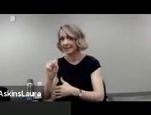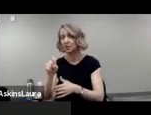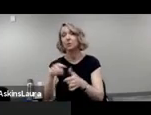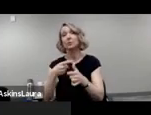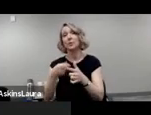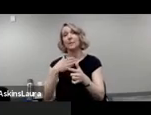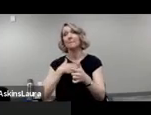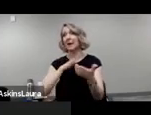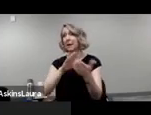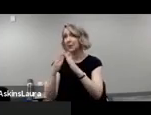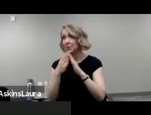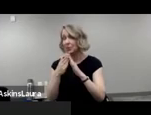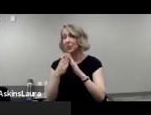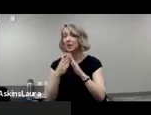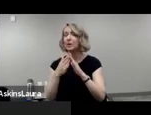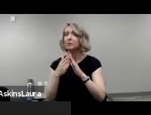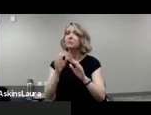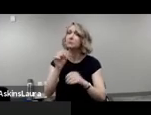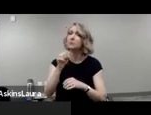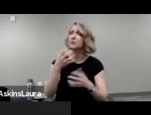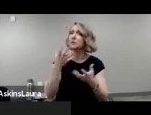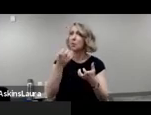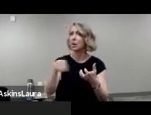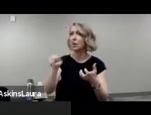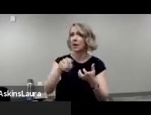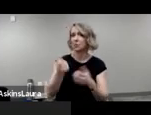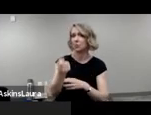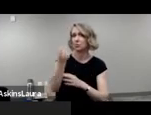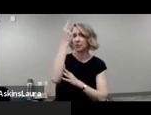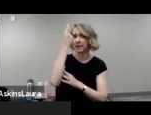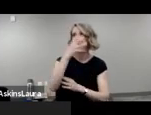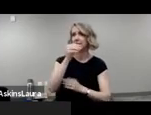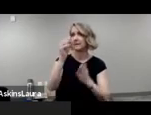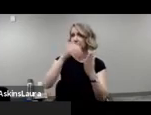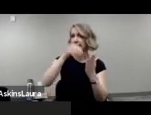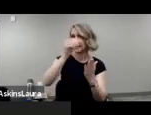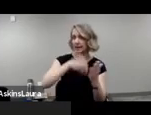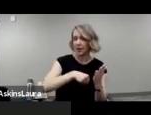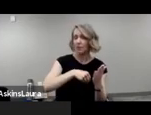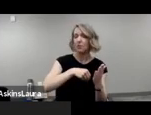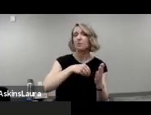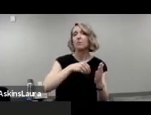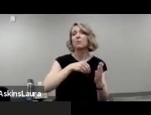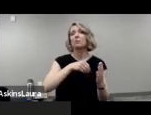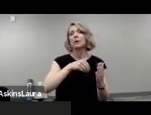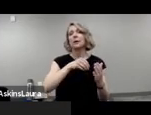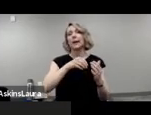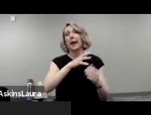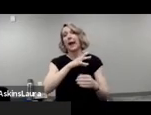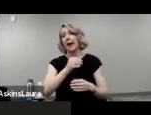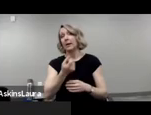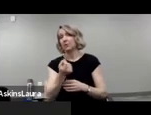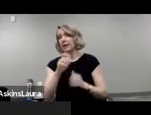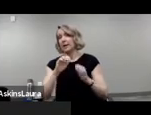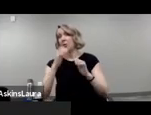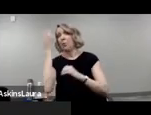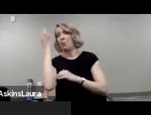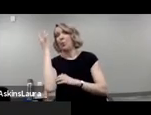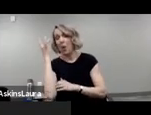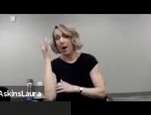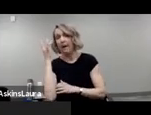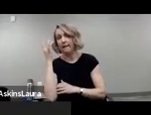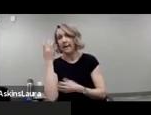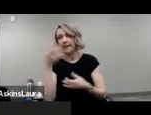only fill it out, but understand how the U.S. census is so important